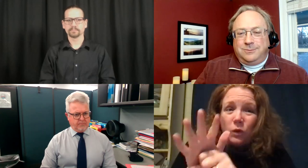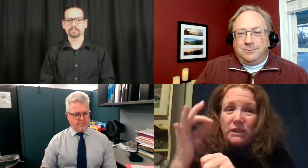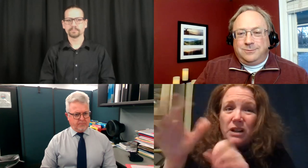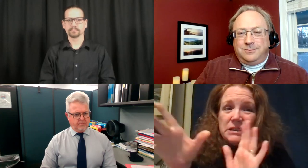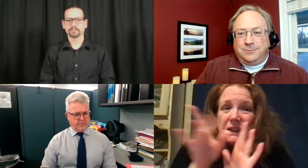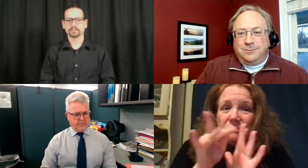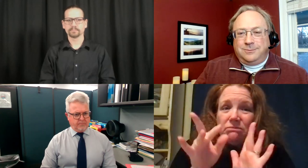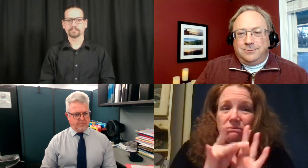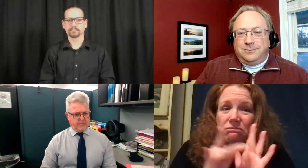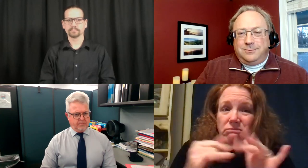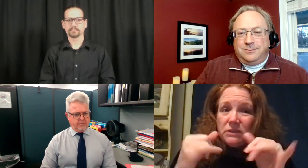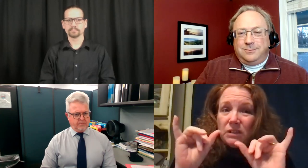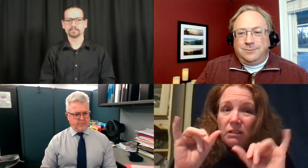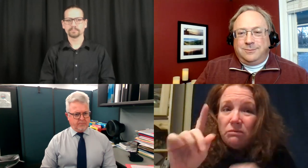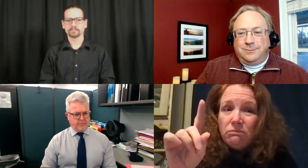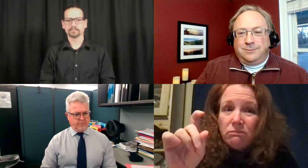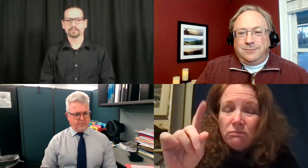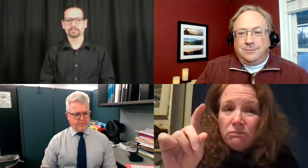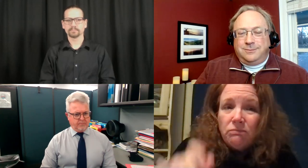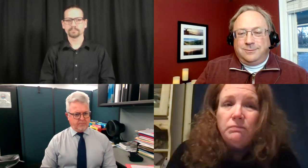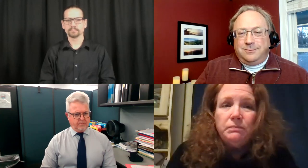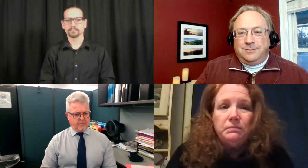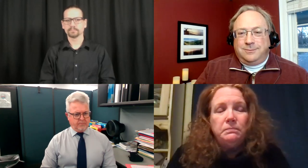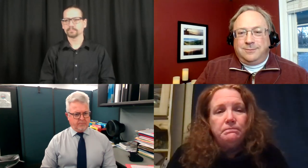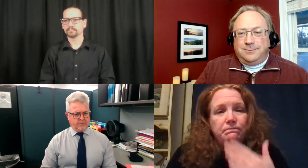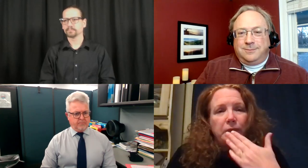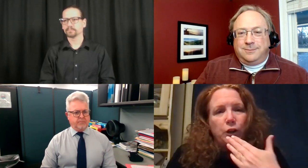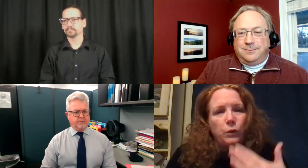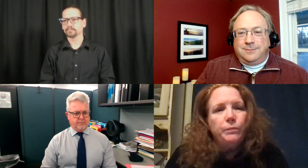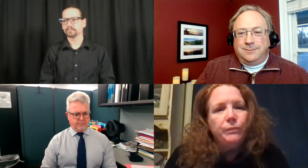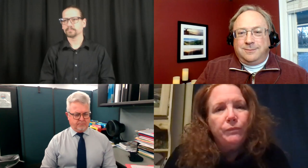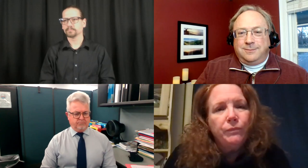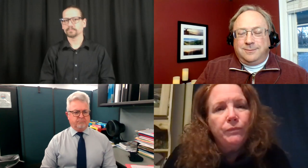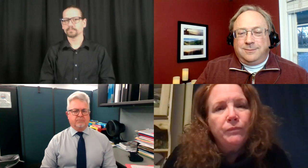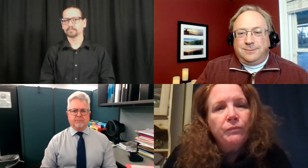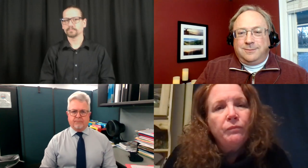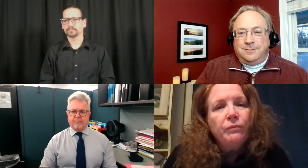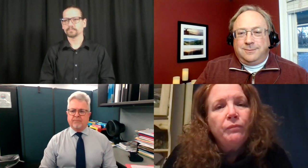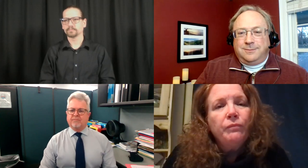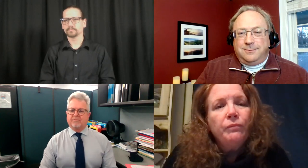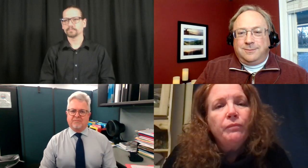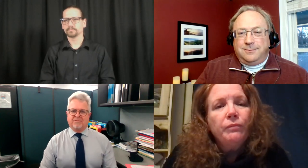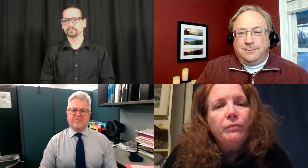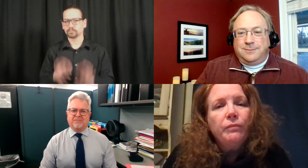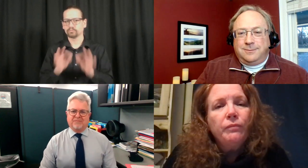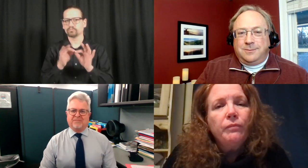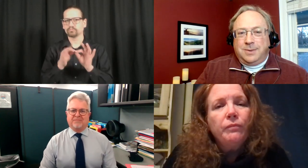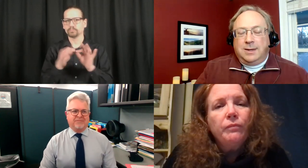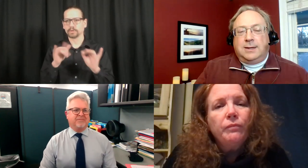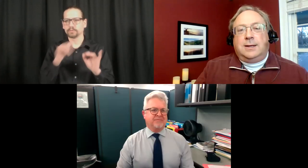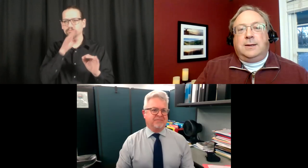You're saying I might still get COVID? Might I actually still develop it? Thank you.